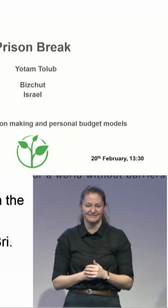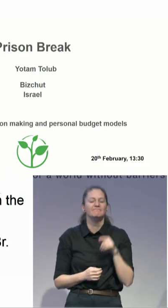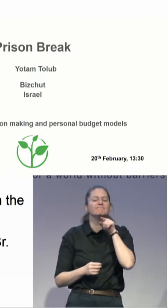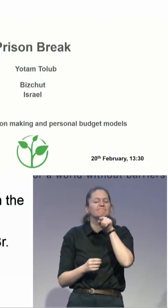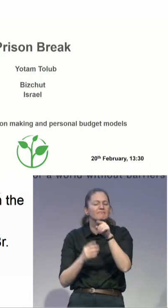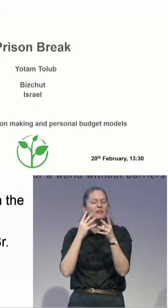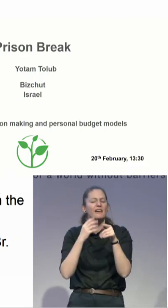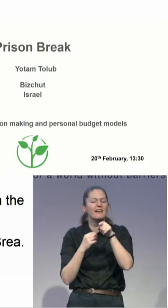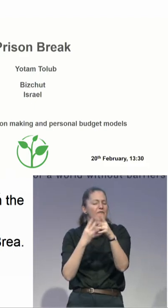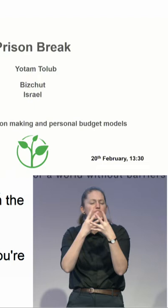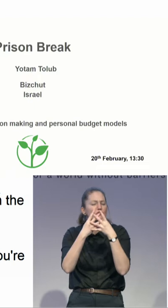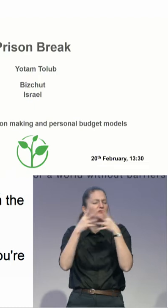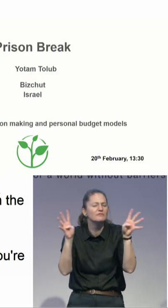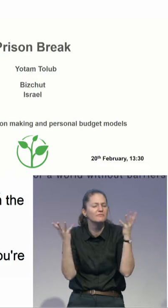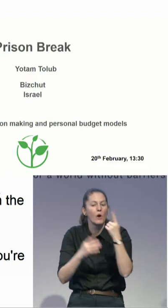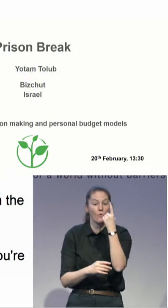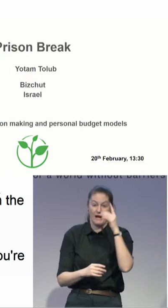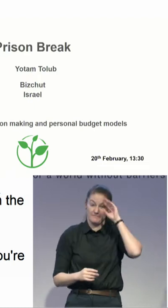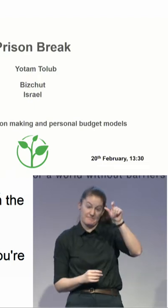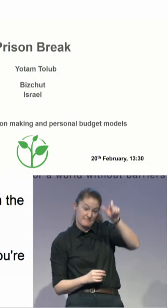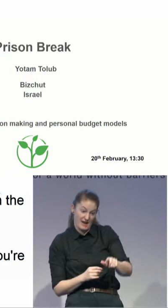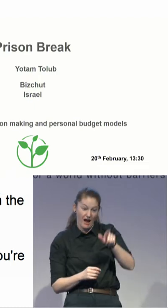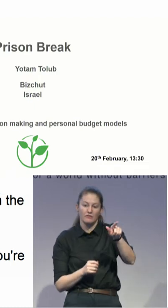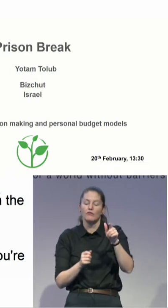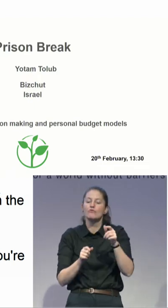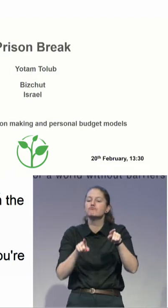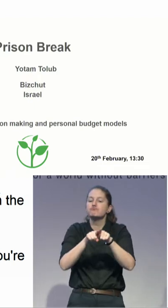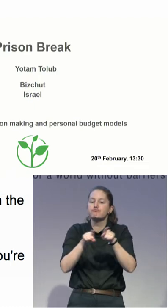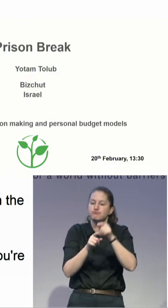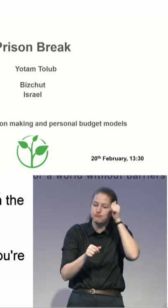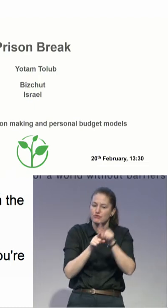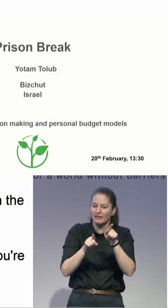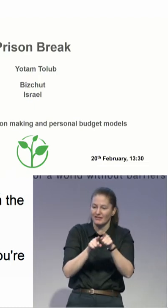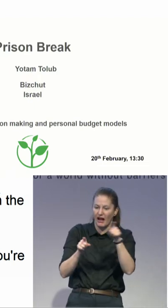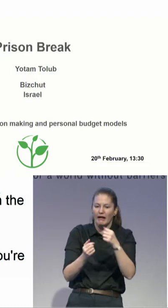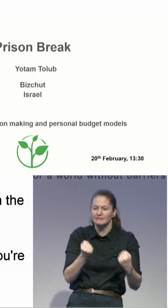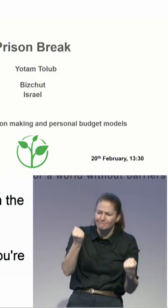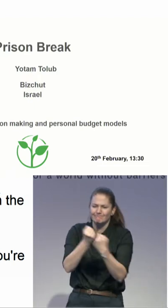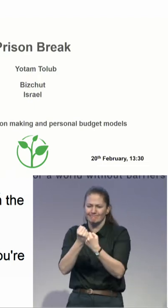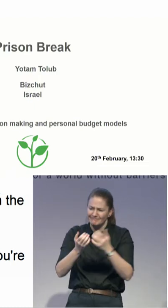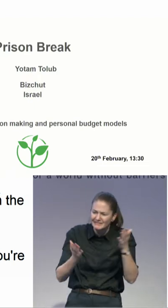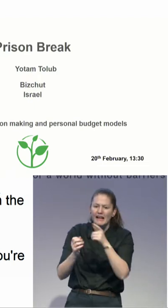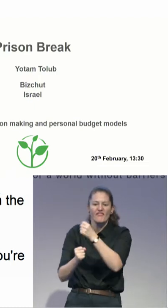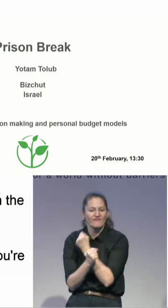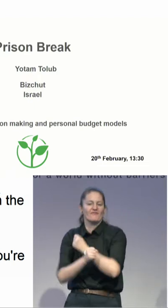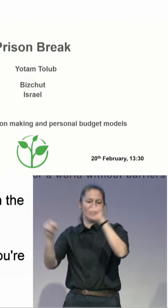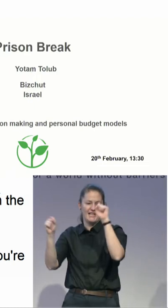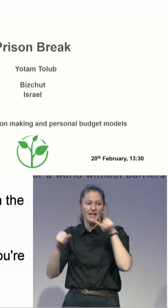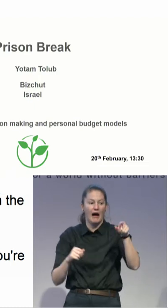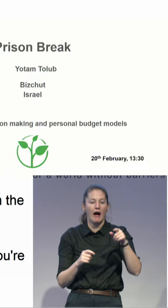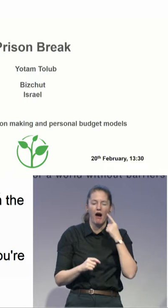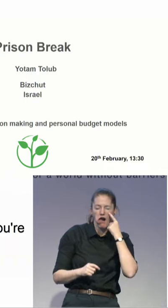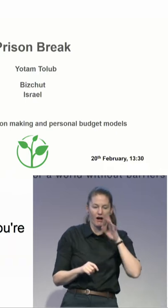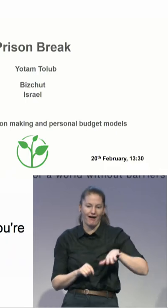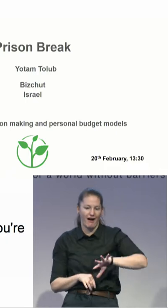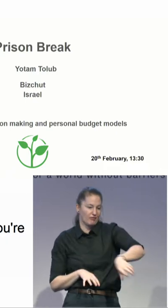he commits a crime to go into the jail, and he has a tattoo of all the structure of the jail on his body so he can find his way out,